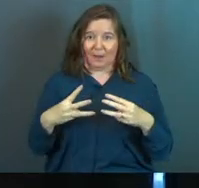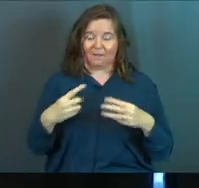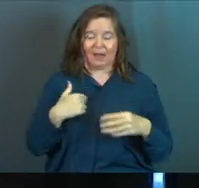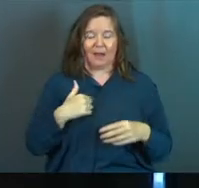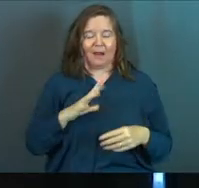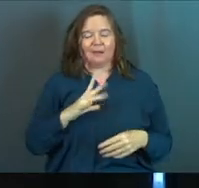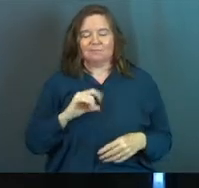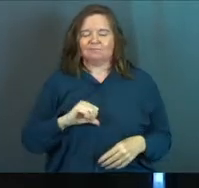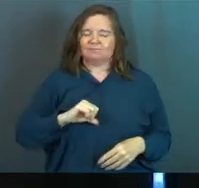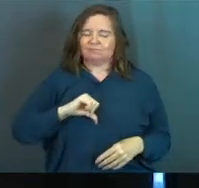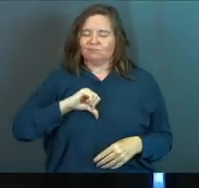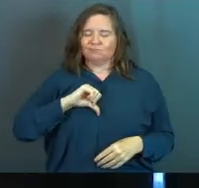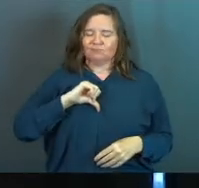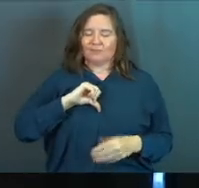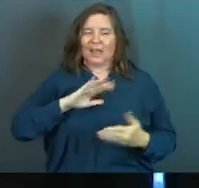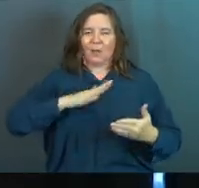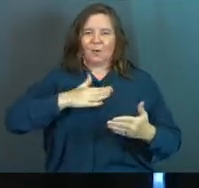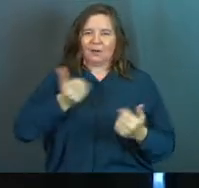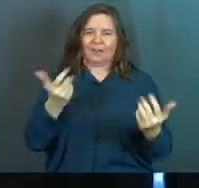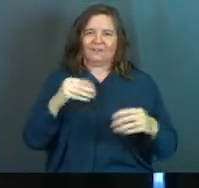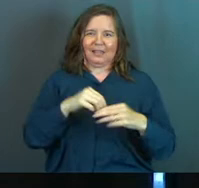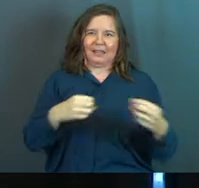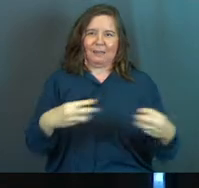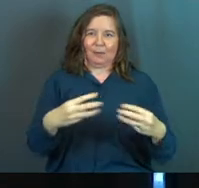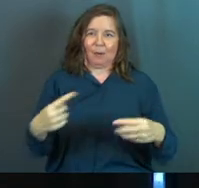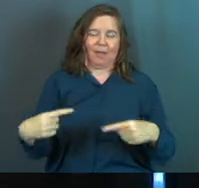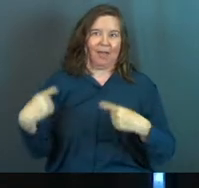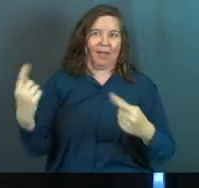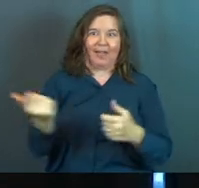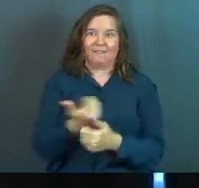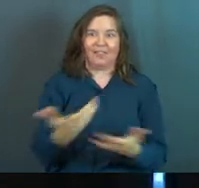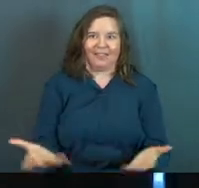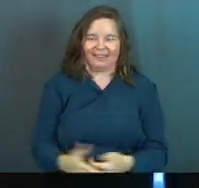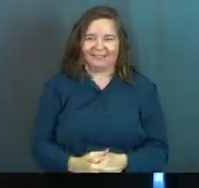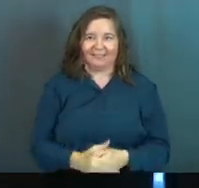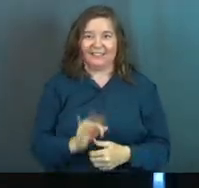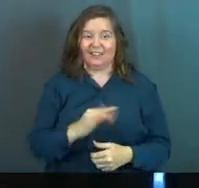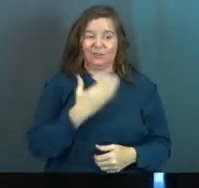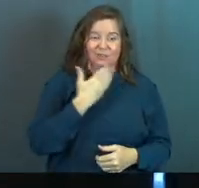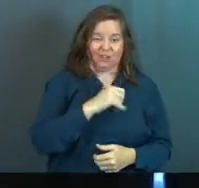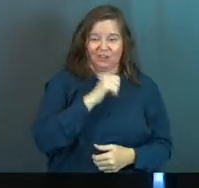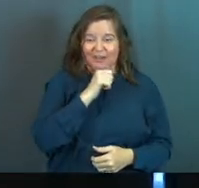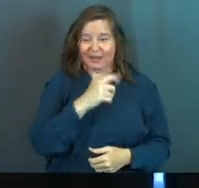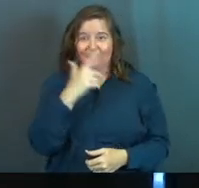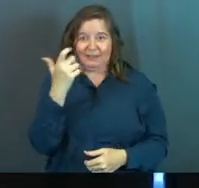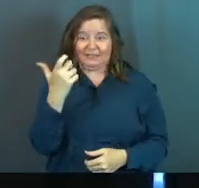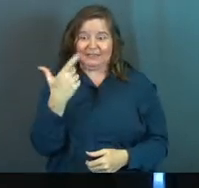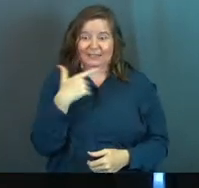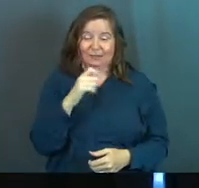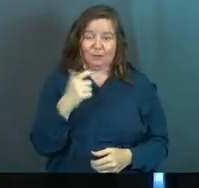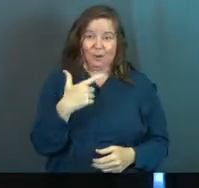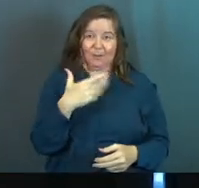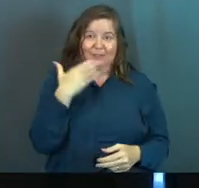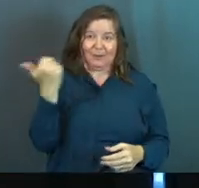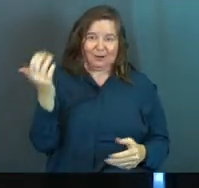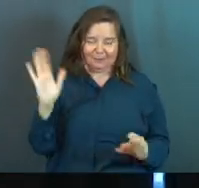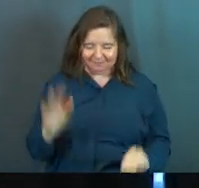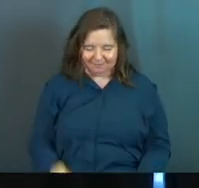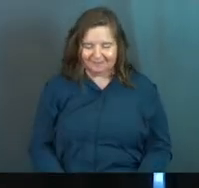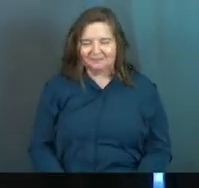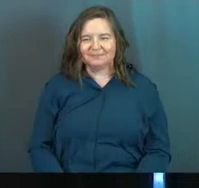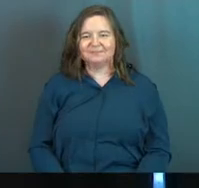and I was so proud, and we cooked everything in the microwave, everything, whether it was good or not because it was so much better.